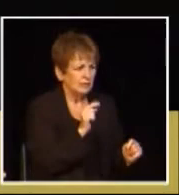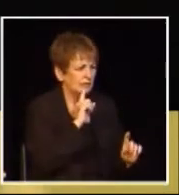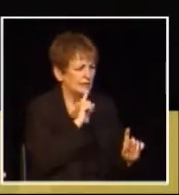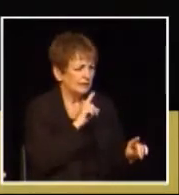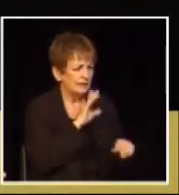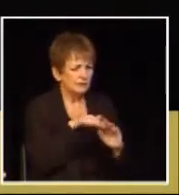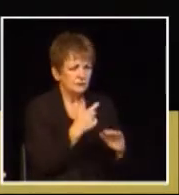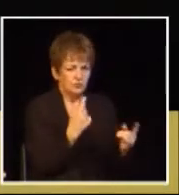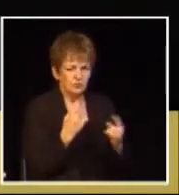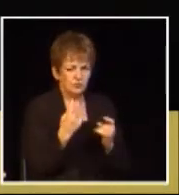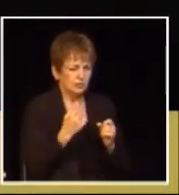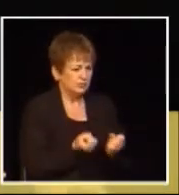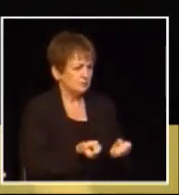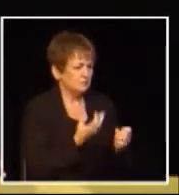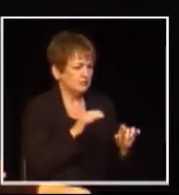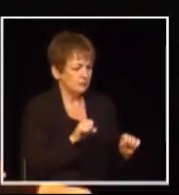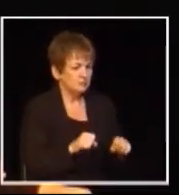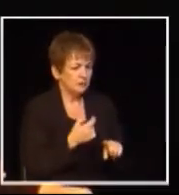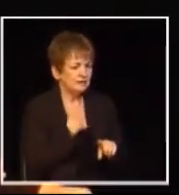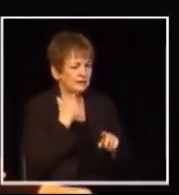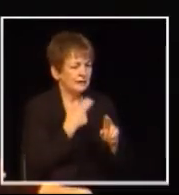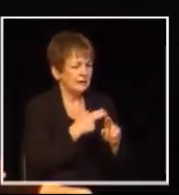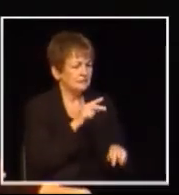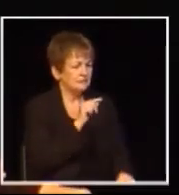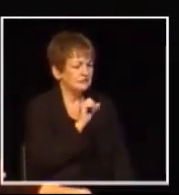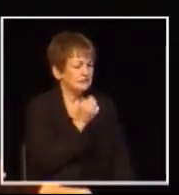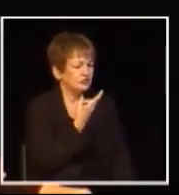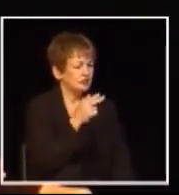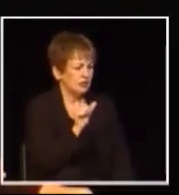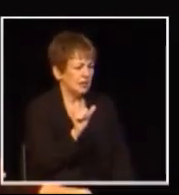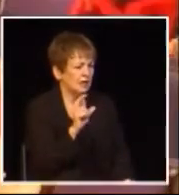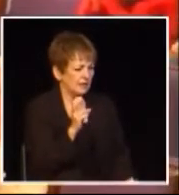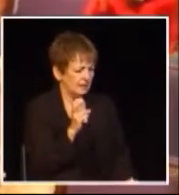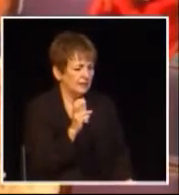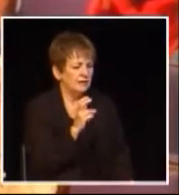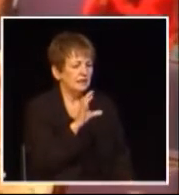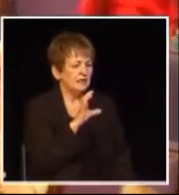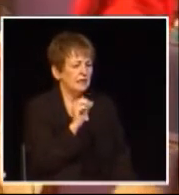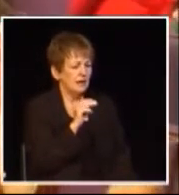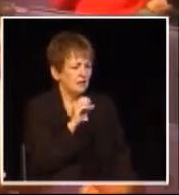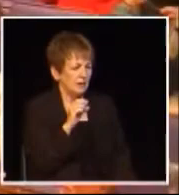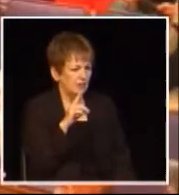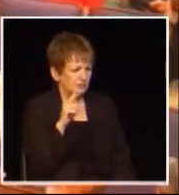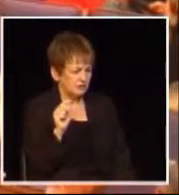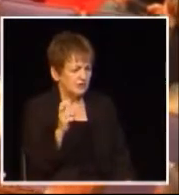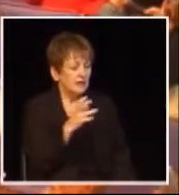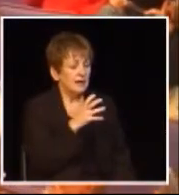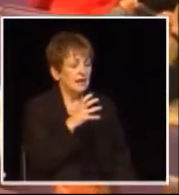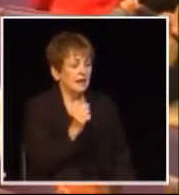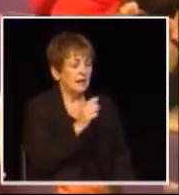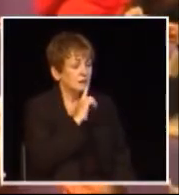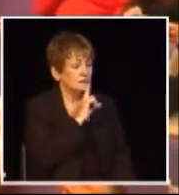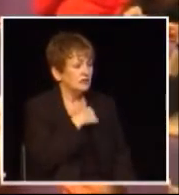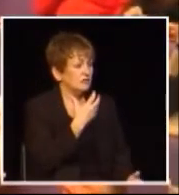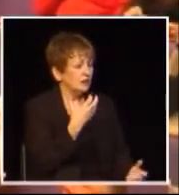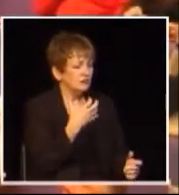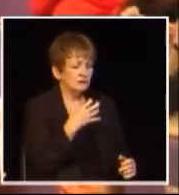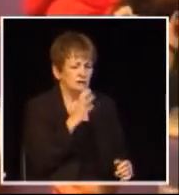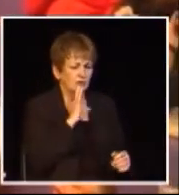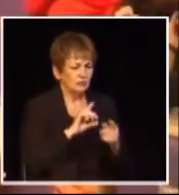wrapping up I'll get to as many of you as possibly can go ahead hi my name's Tisha Kalmanovic and actually I'd just like to